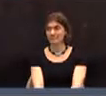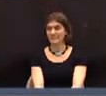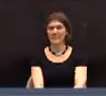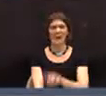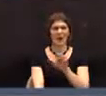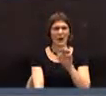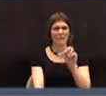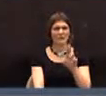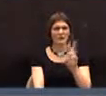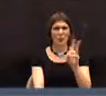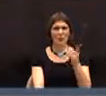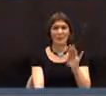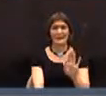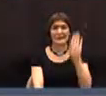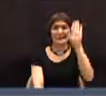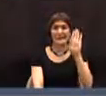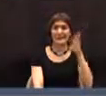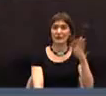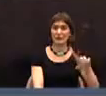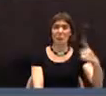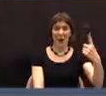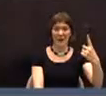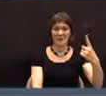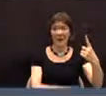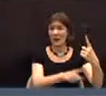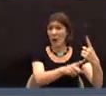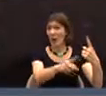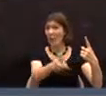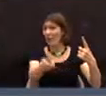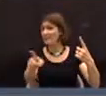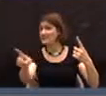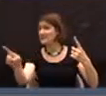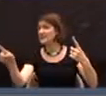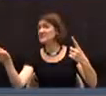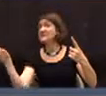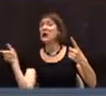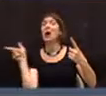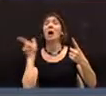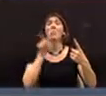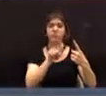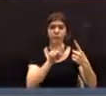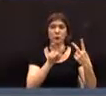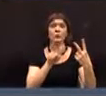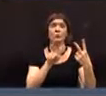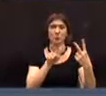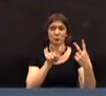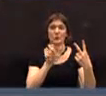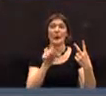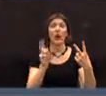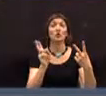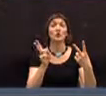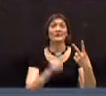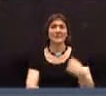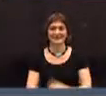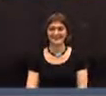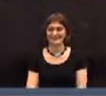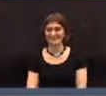You've already spoken, Mr. Wilming, but we will allow you, since nobody, uh, no one else wishes to speak, uh, two more minutes.